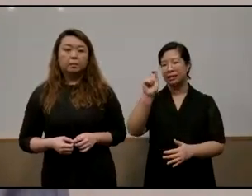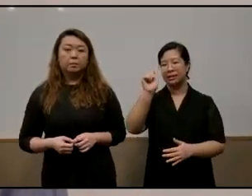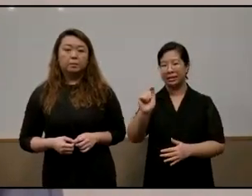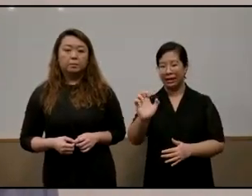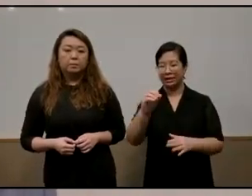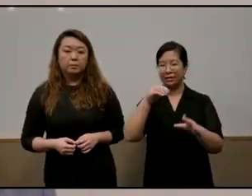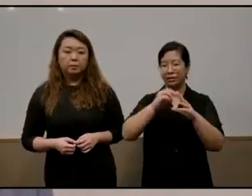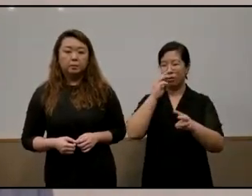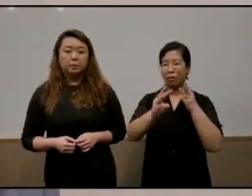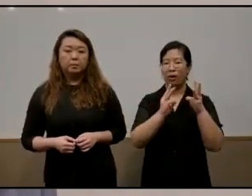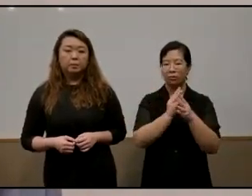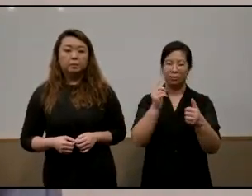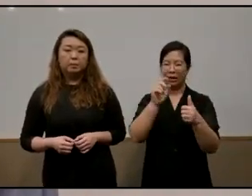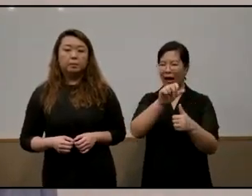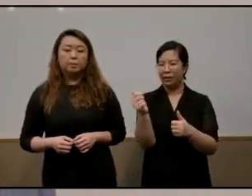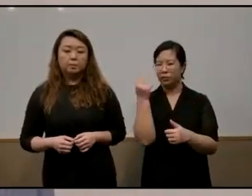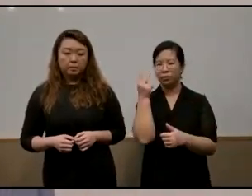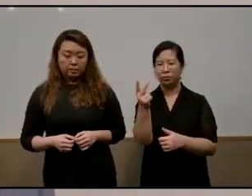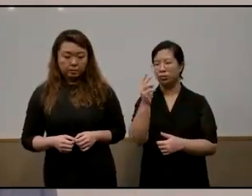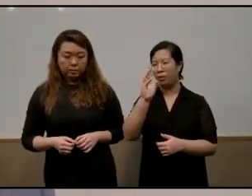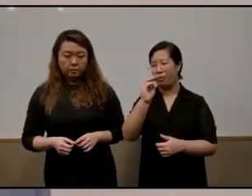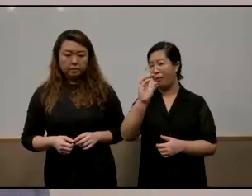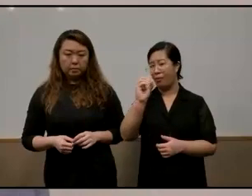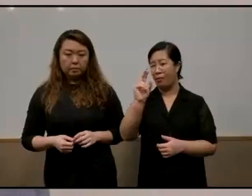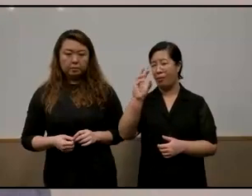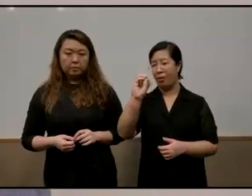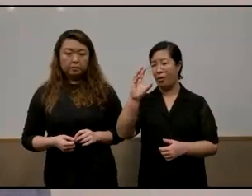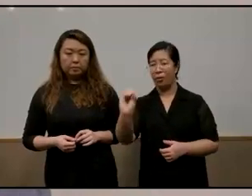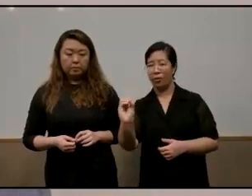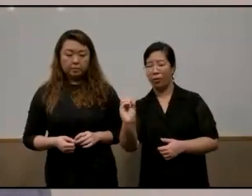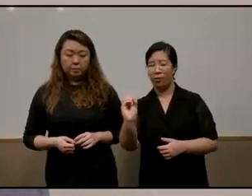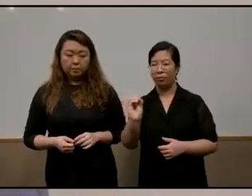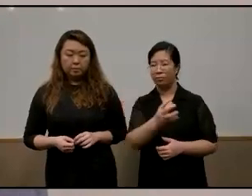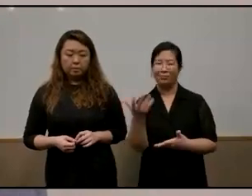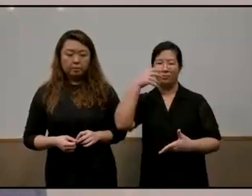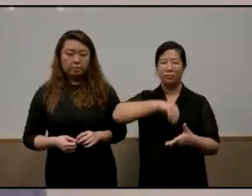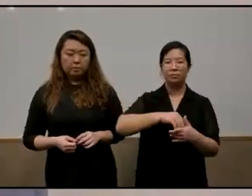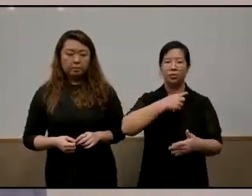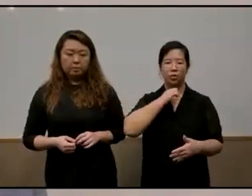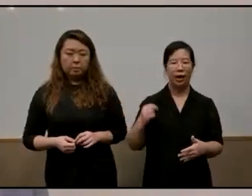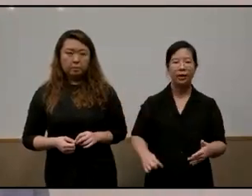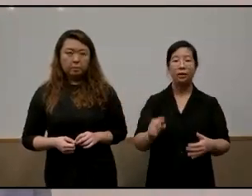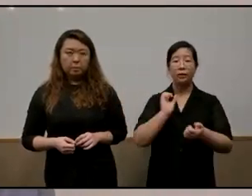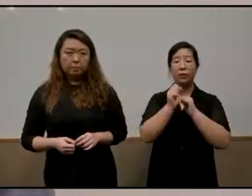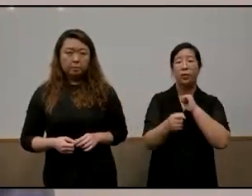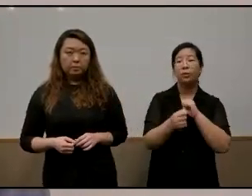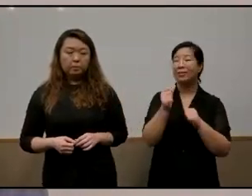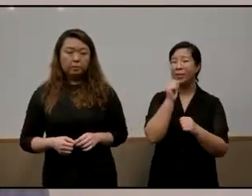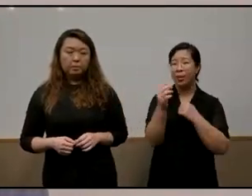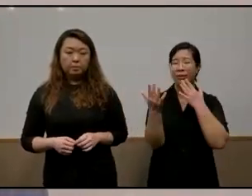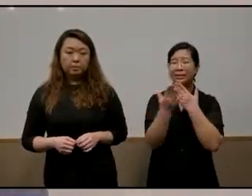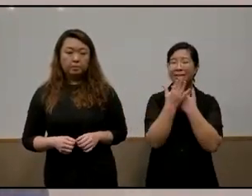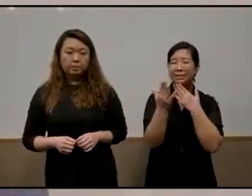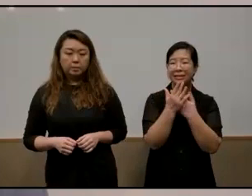vatican city or they are satellites of the prc these days so if you look at it it's not easy to keep a